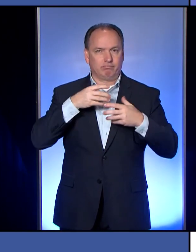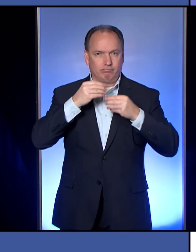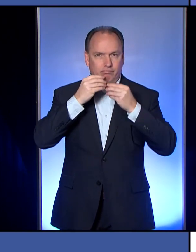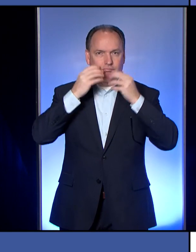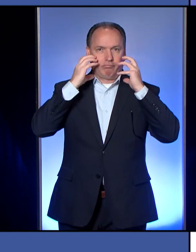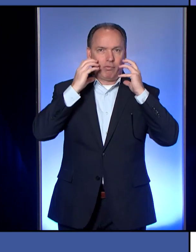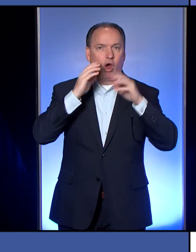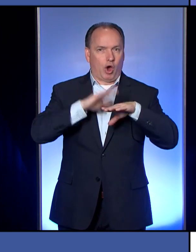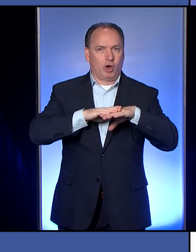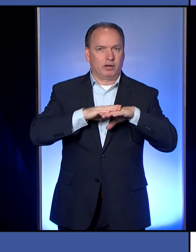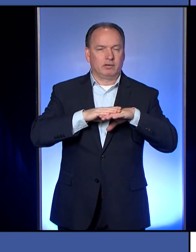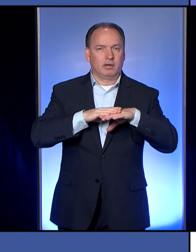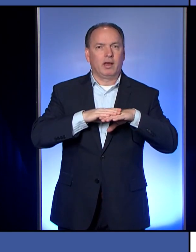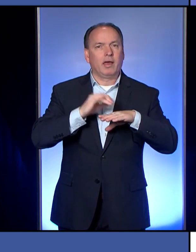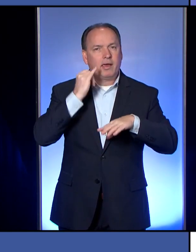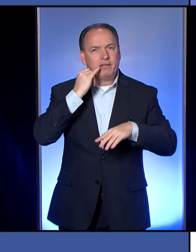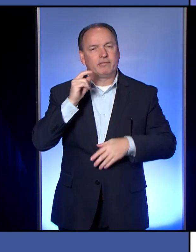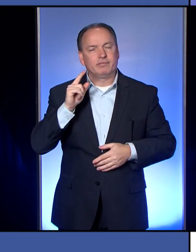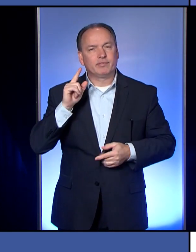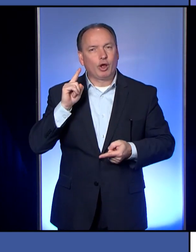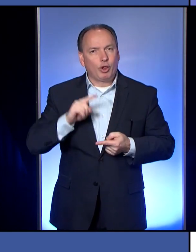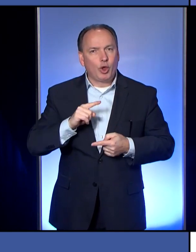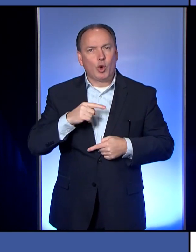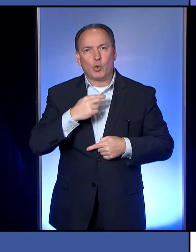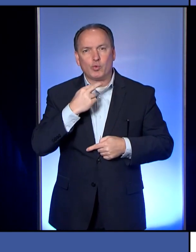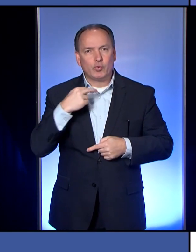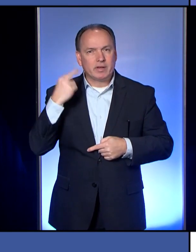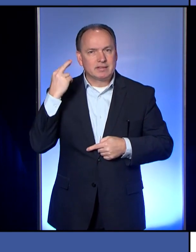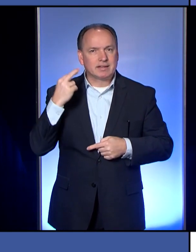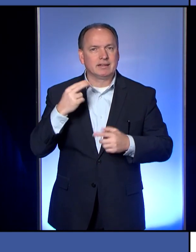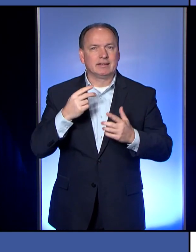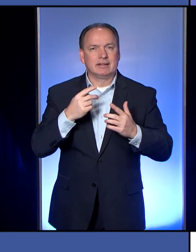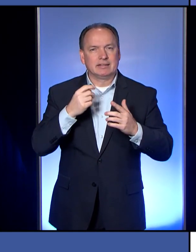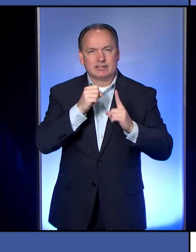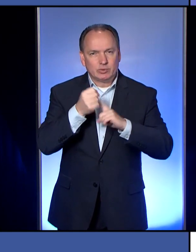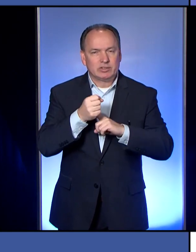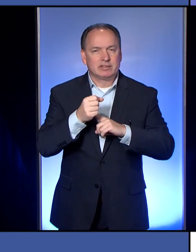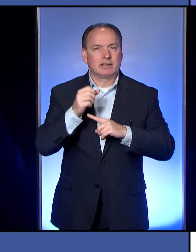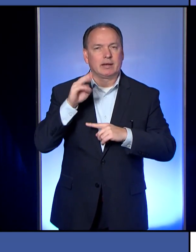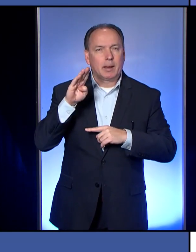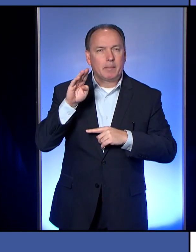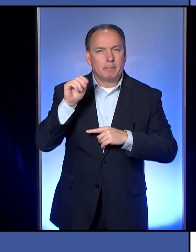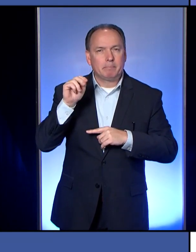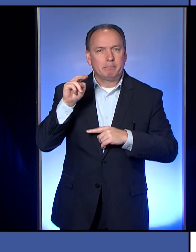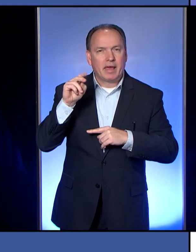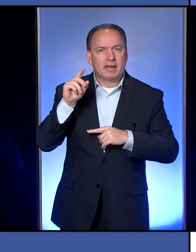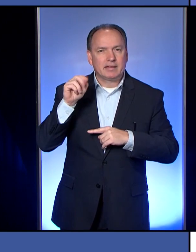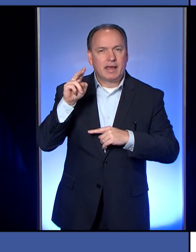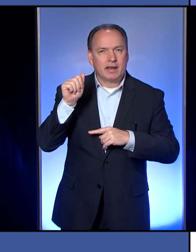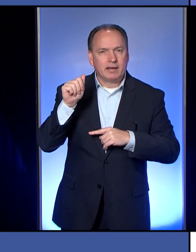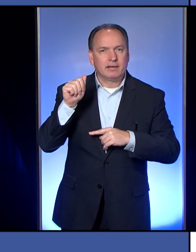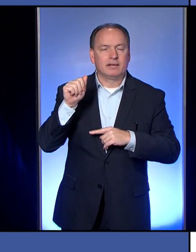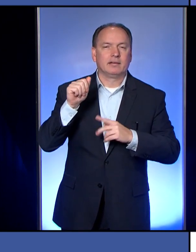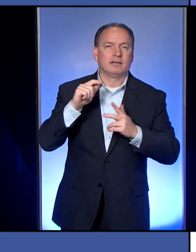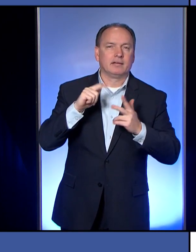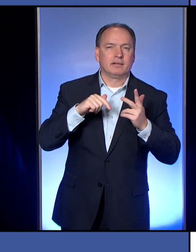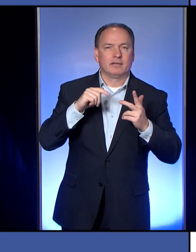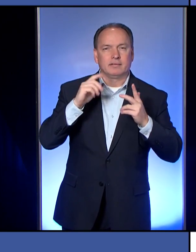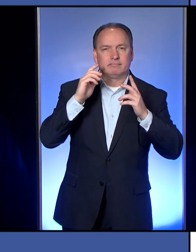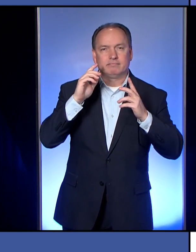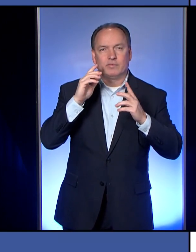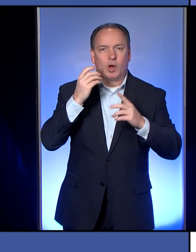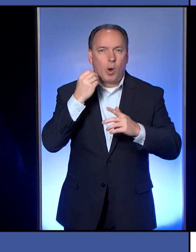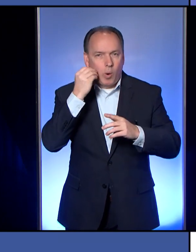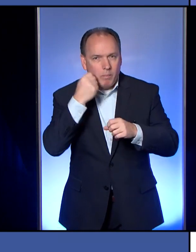risk situation, meaning like a bandana or a homemade mask, that would be in what we call a low risk situation that you might be in,